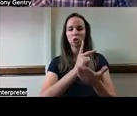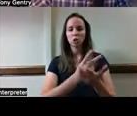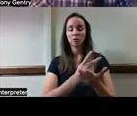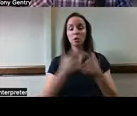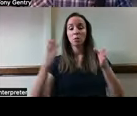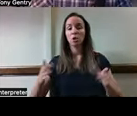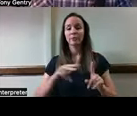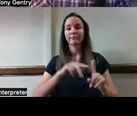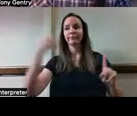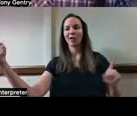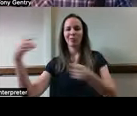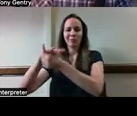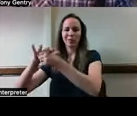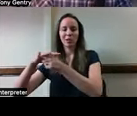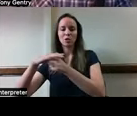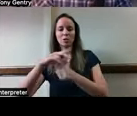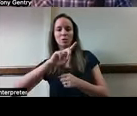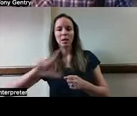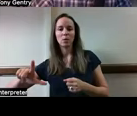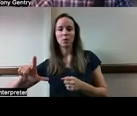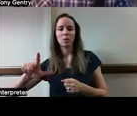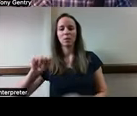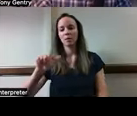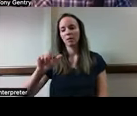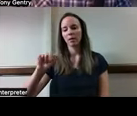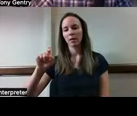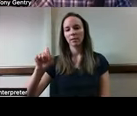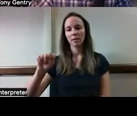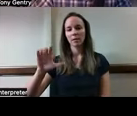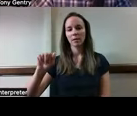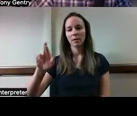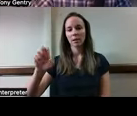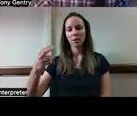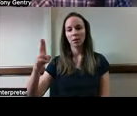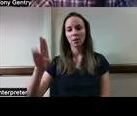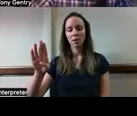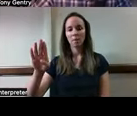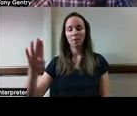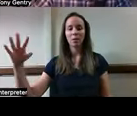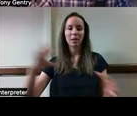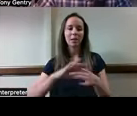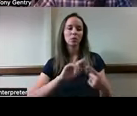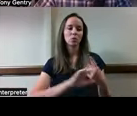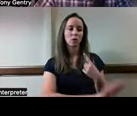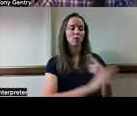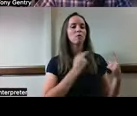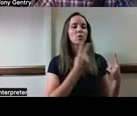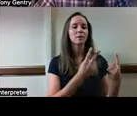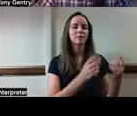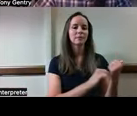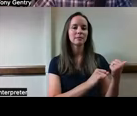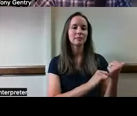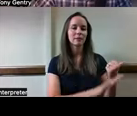-site downloads the Alexa Care Hub app onto their phone and connects that to the voice assistant in their loved one's home.